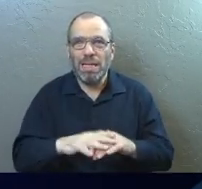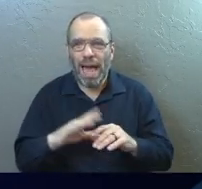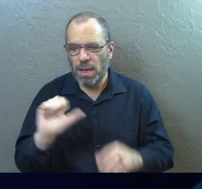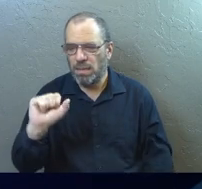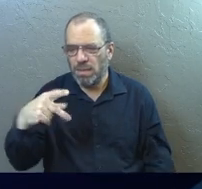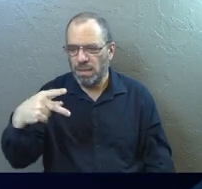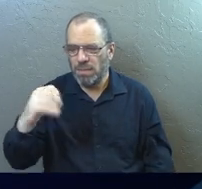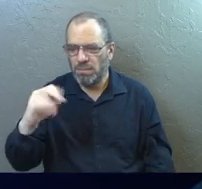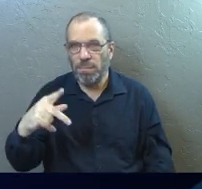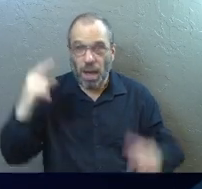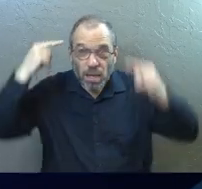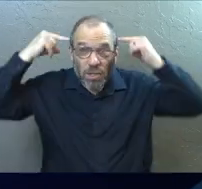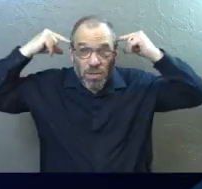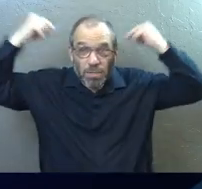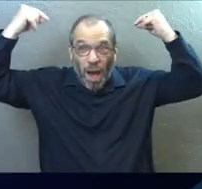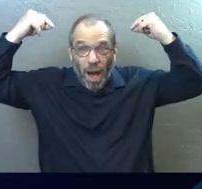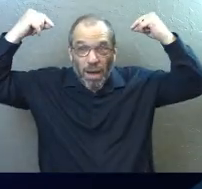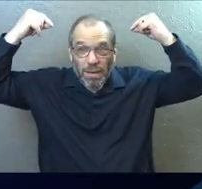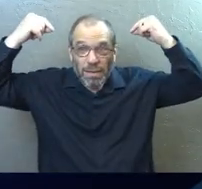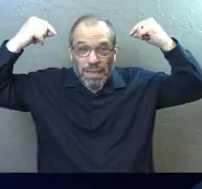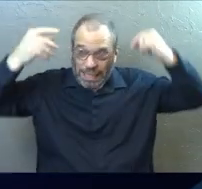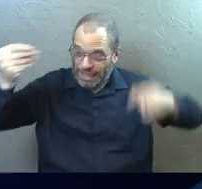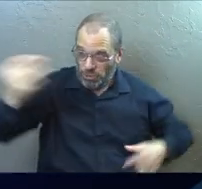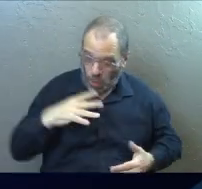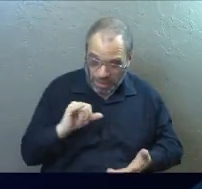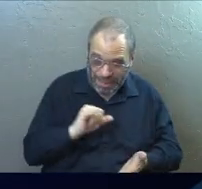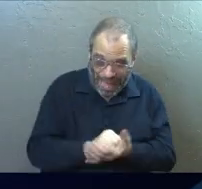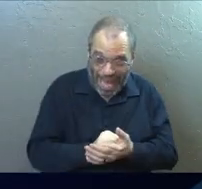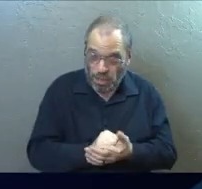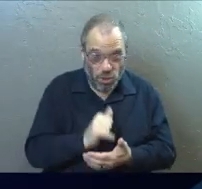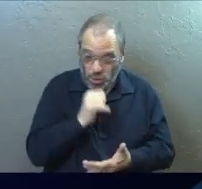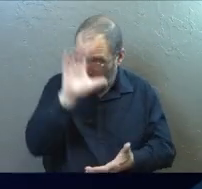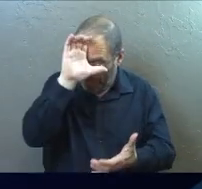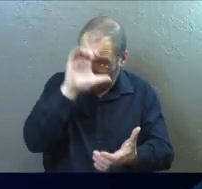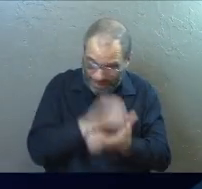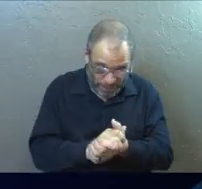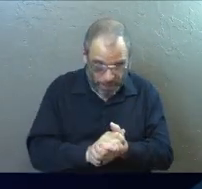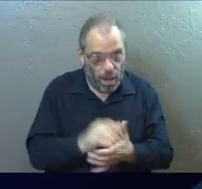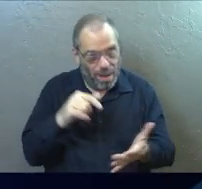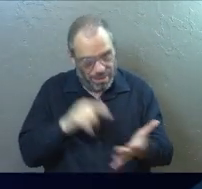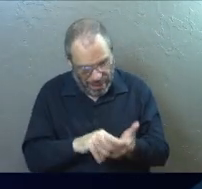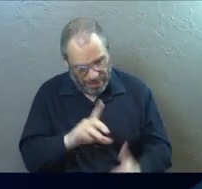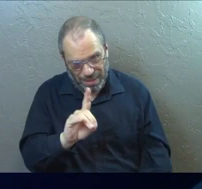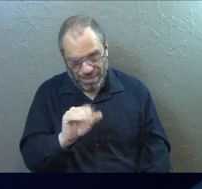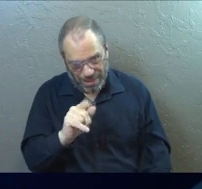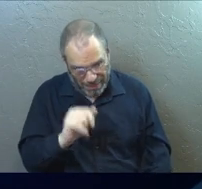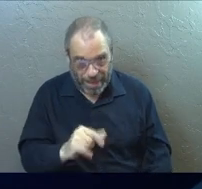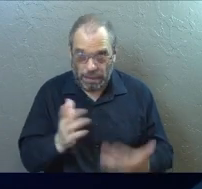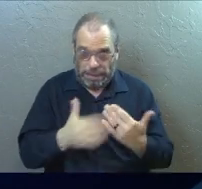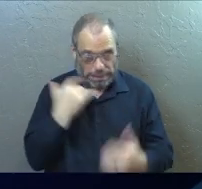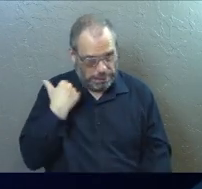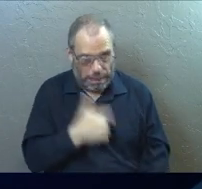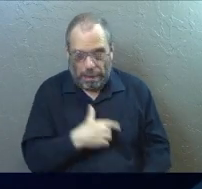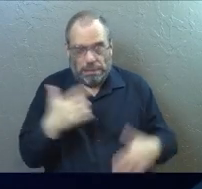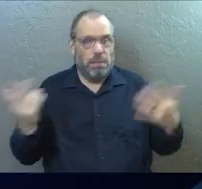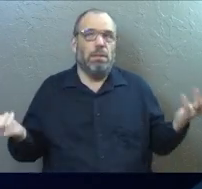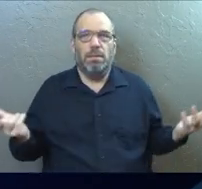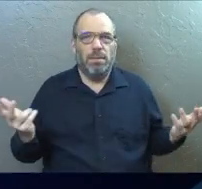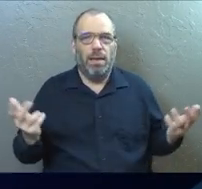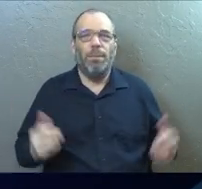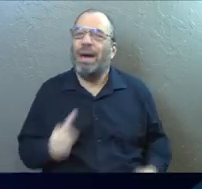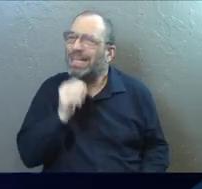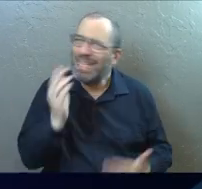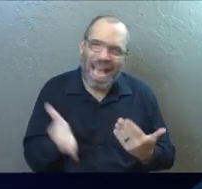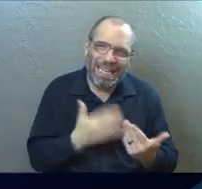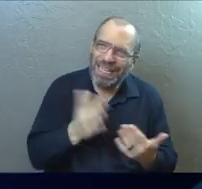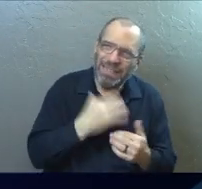And it's like, he told us he was going to do this. Why didn't you believe him? This seems easy to us, but it's